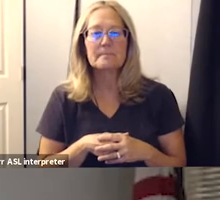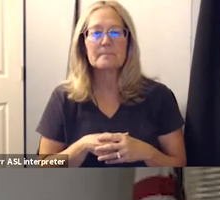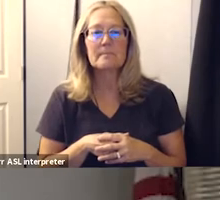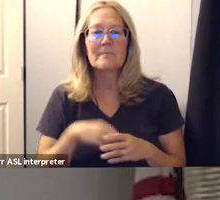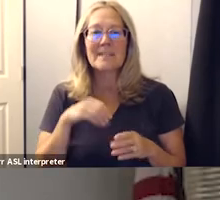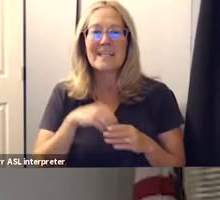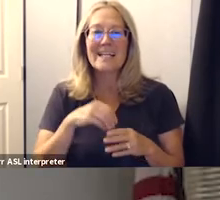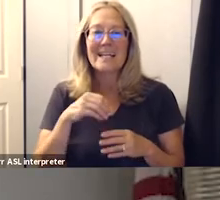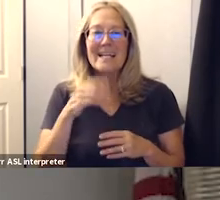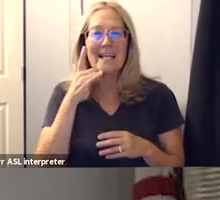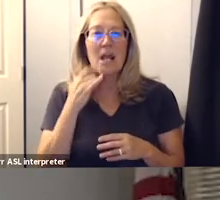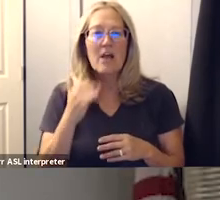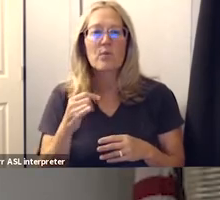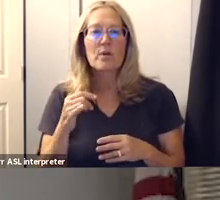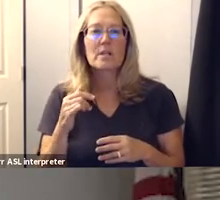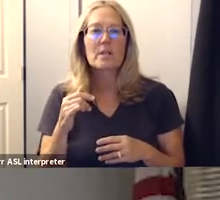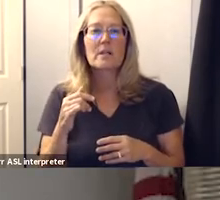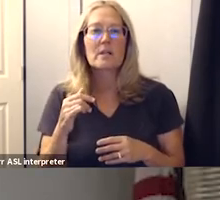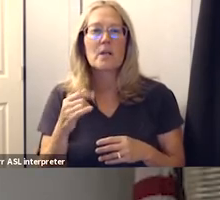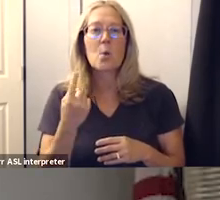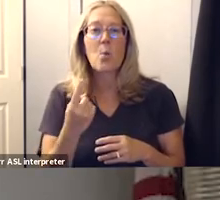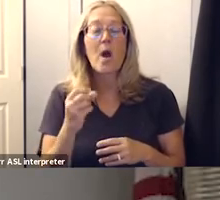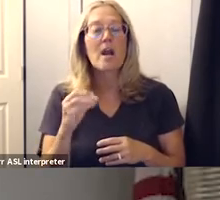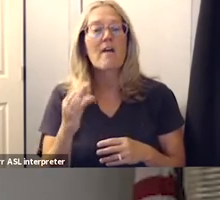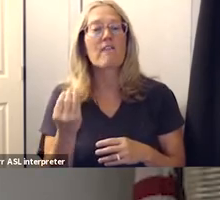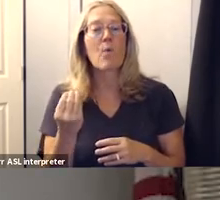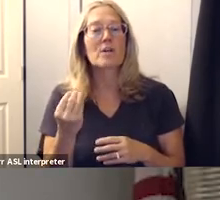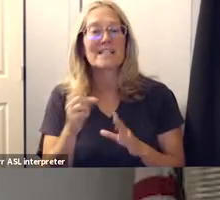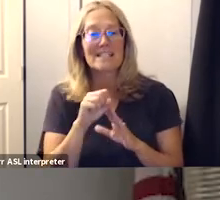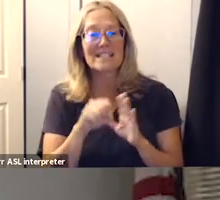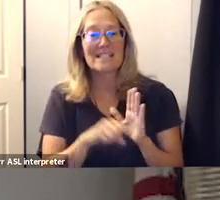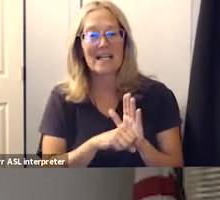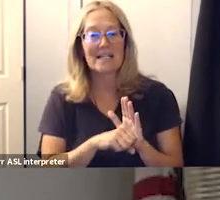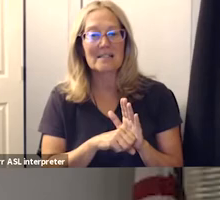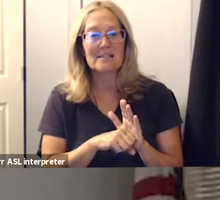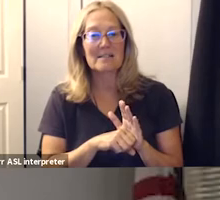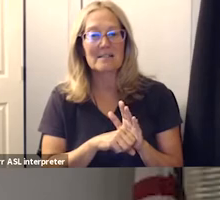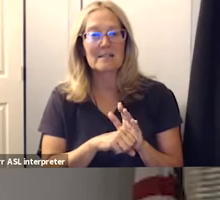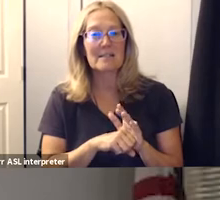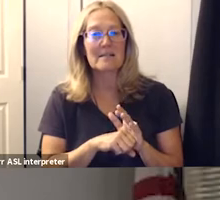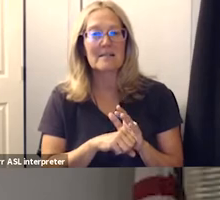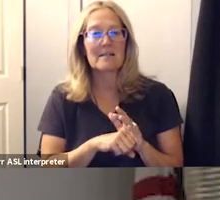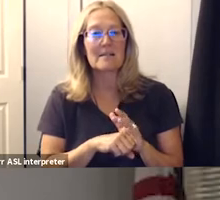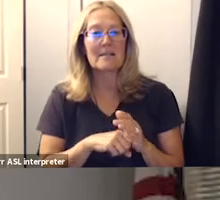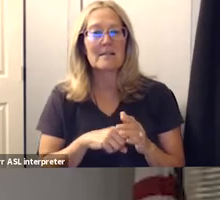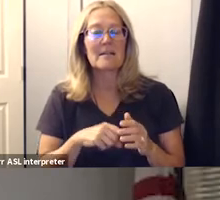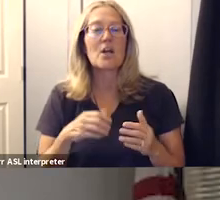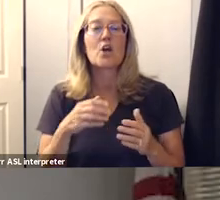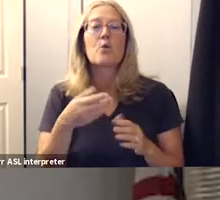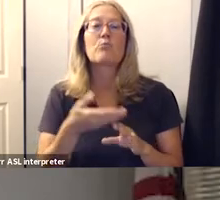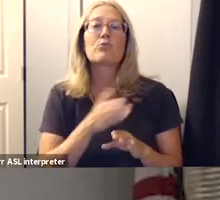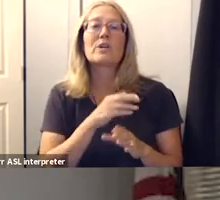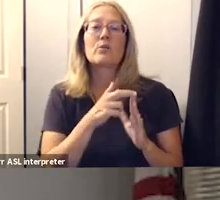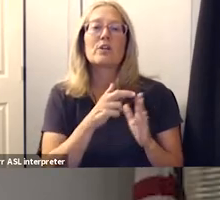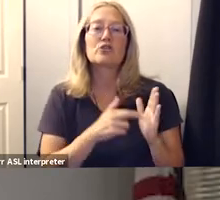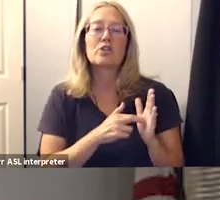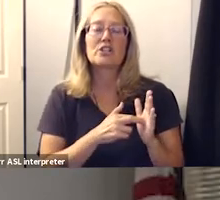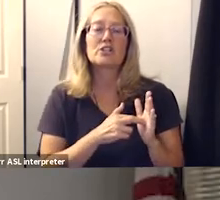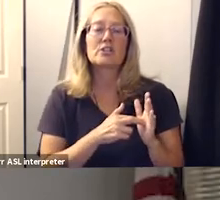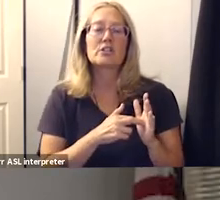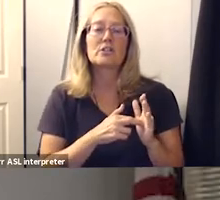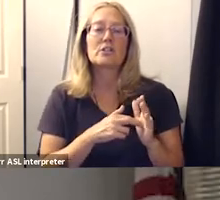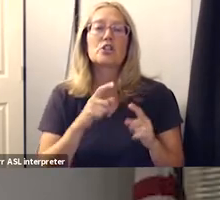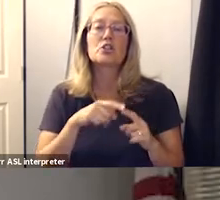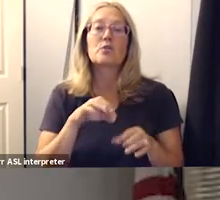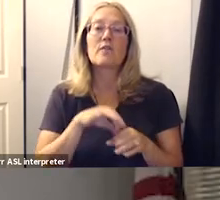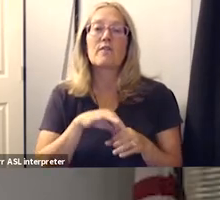california is one of 14 states plus dc to permit pre-registration beginning pre-registration to